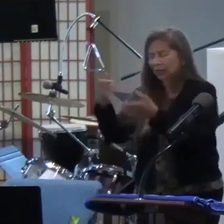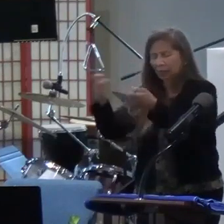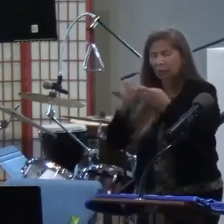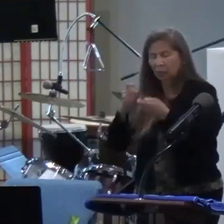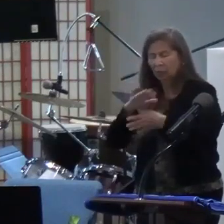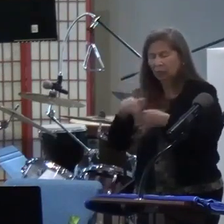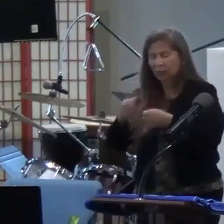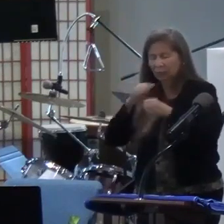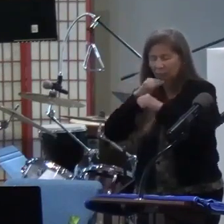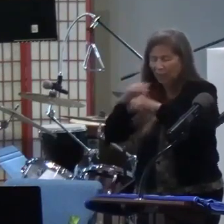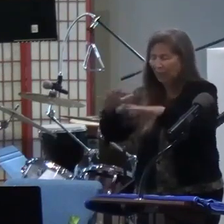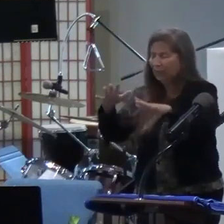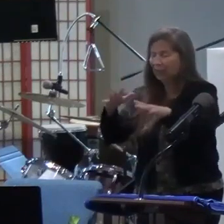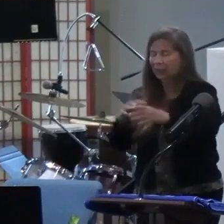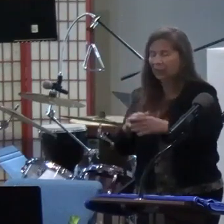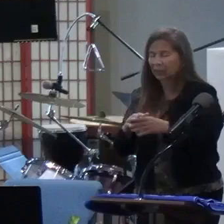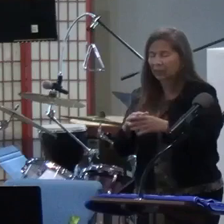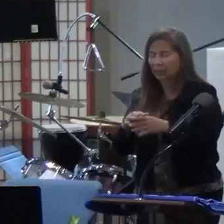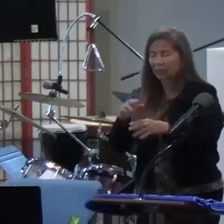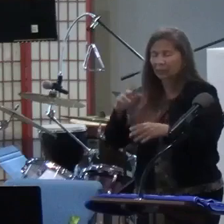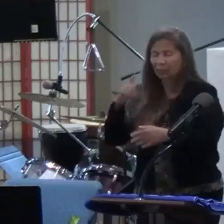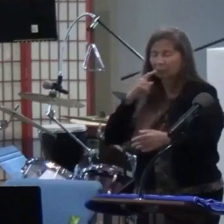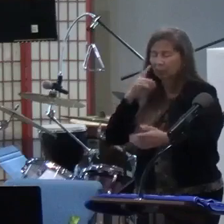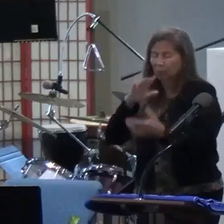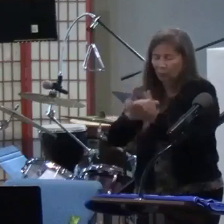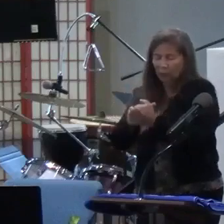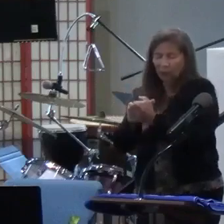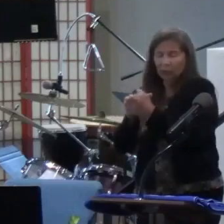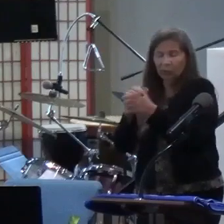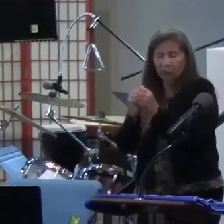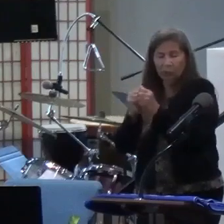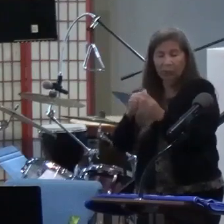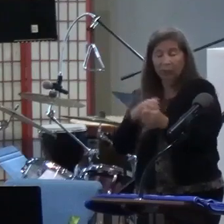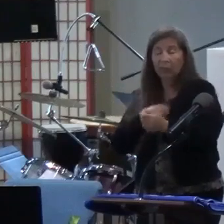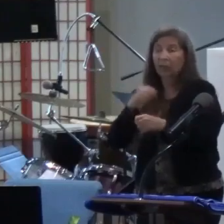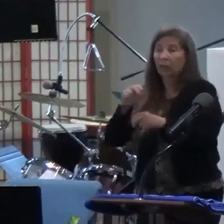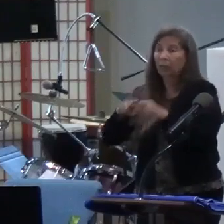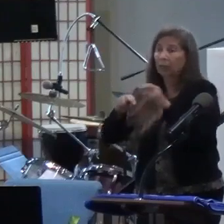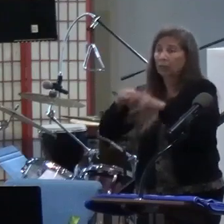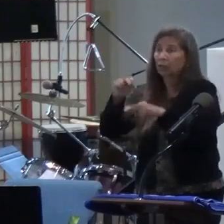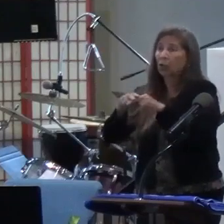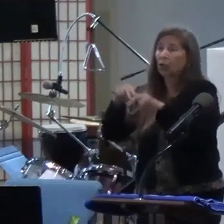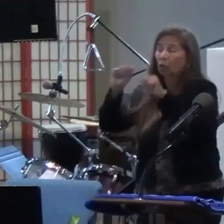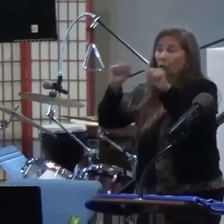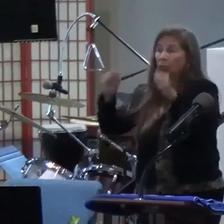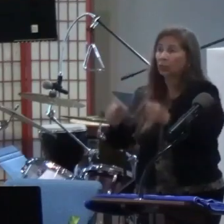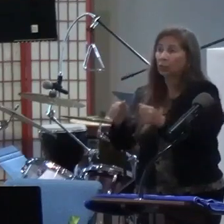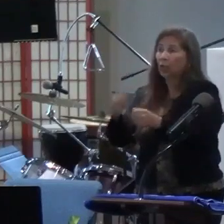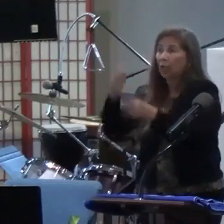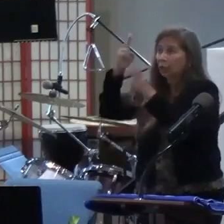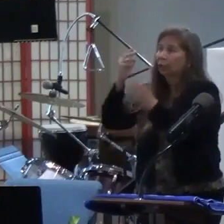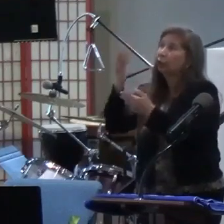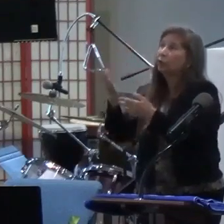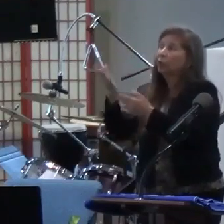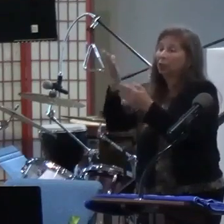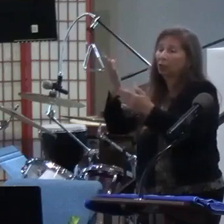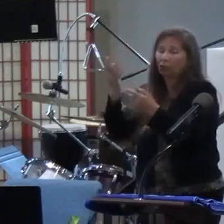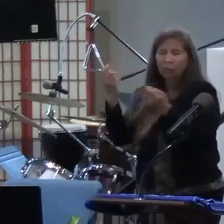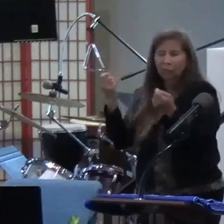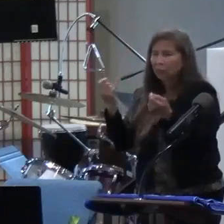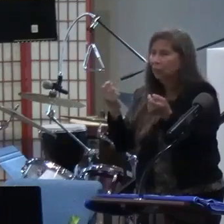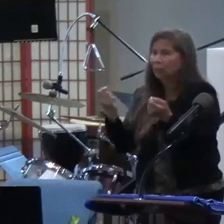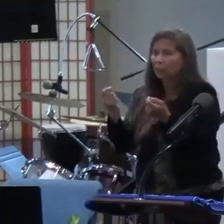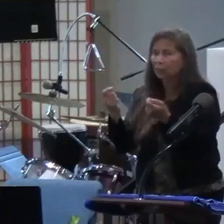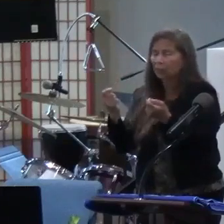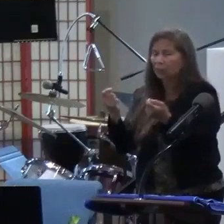blessings. You've built a covenant with me. I've built altars to honor you. What am I going to do? And we read about this weird